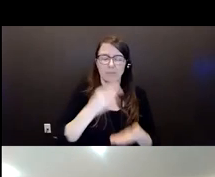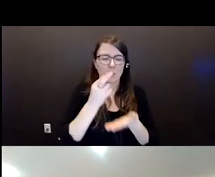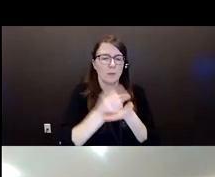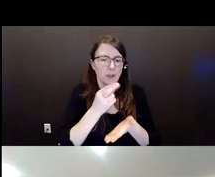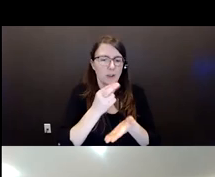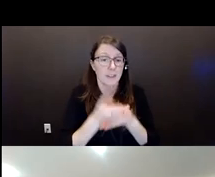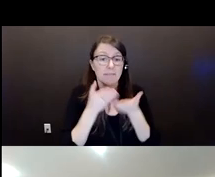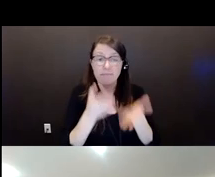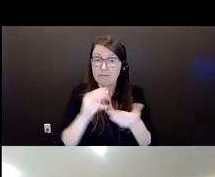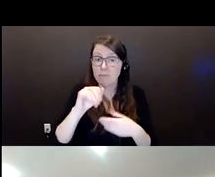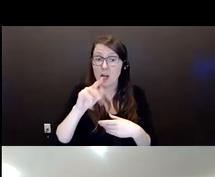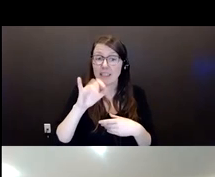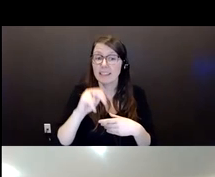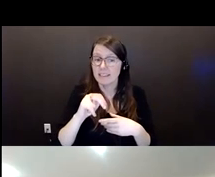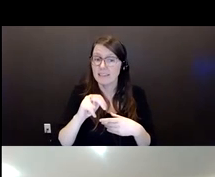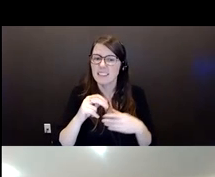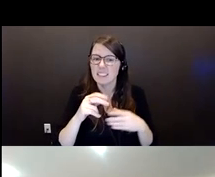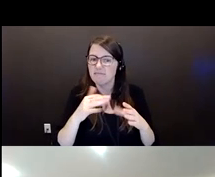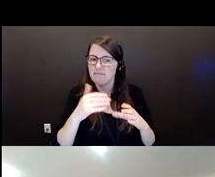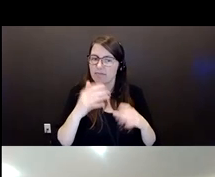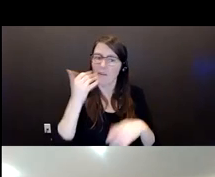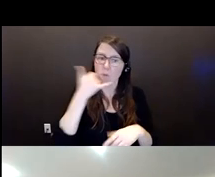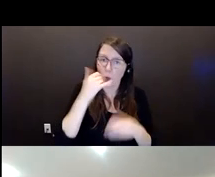info. And I'll pass it off to my colleague, Rayanne.